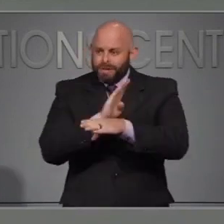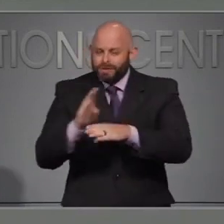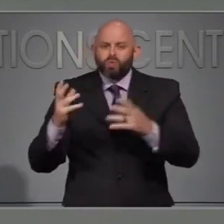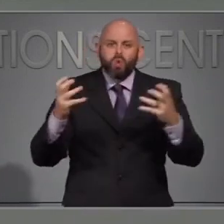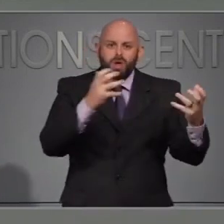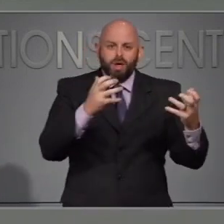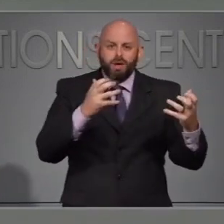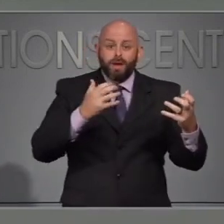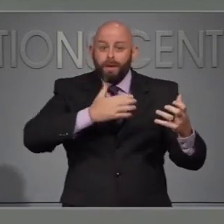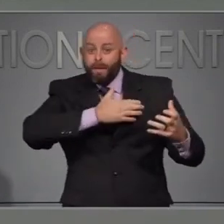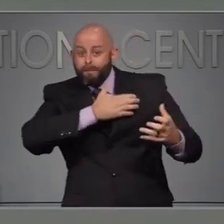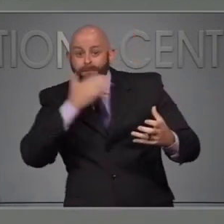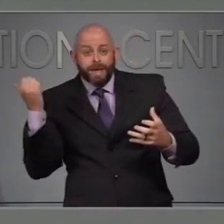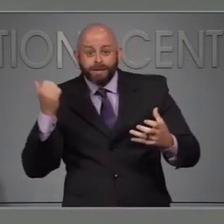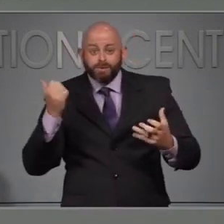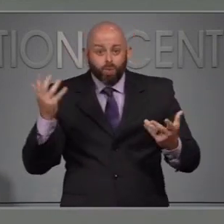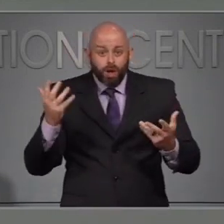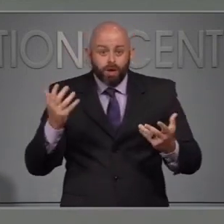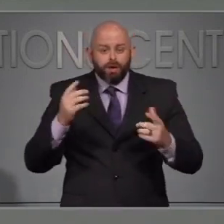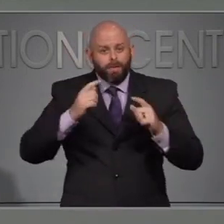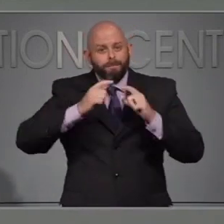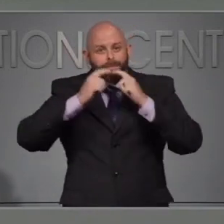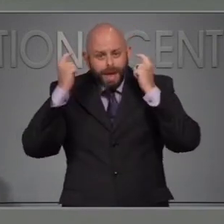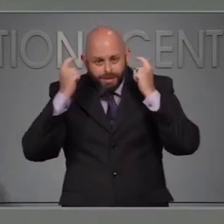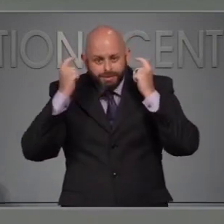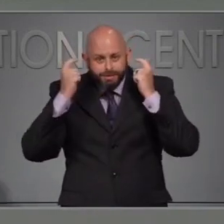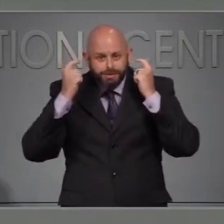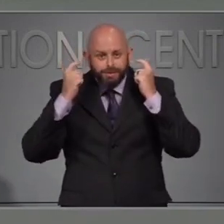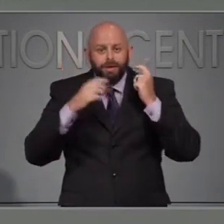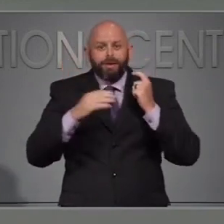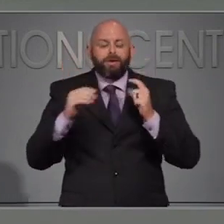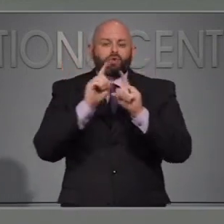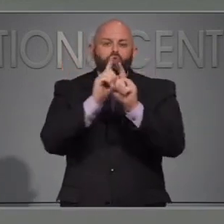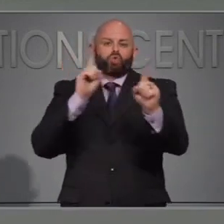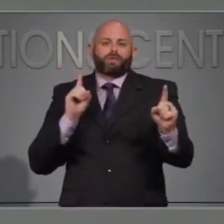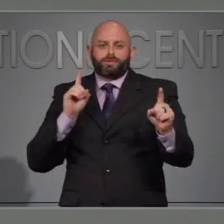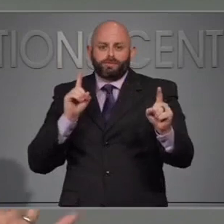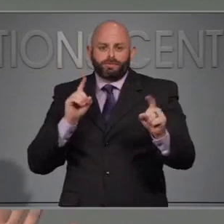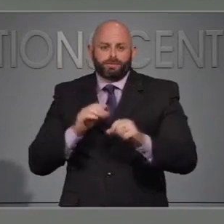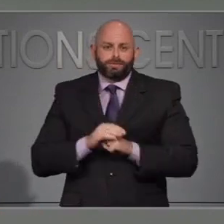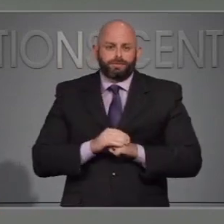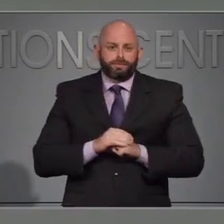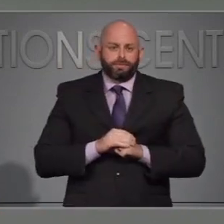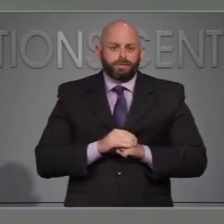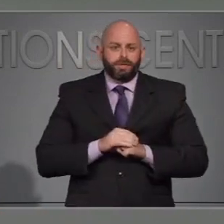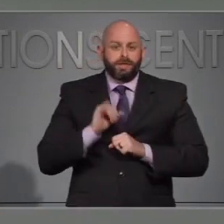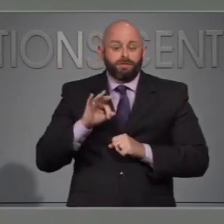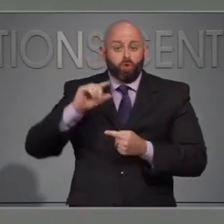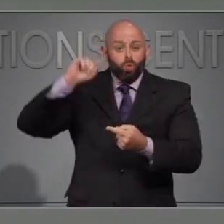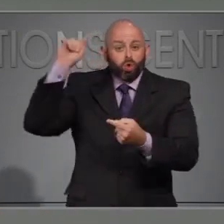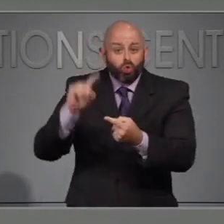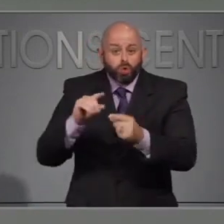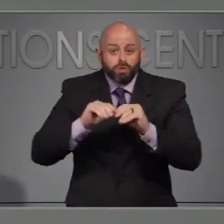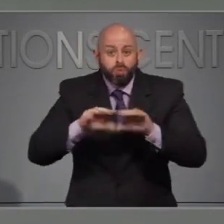social distance. And when you reduce the spread, there are more things that you can do out there. Dr. Cohen?